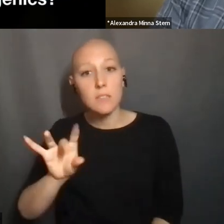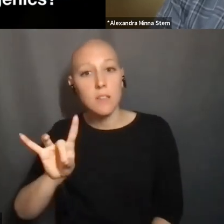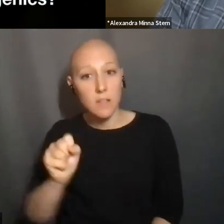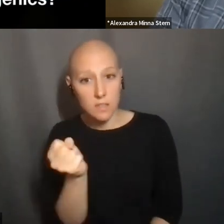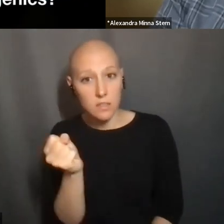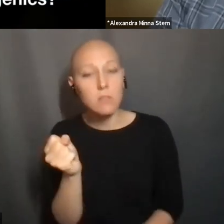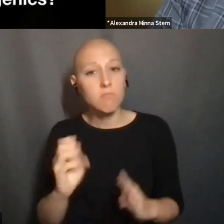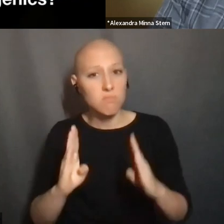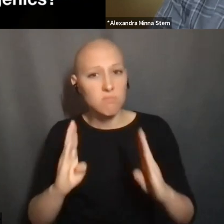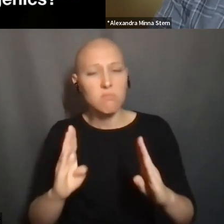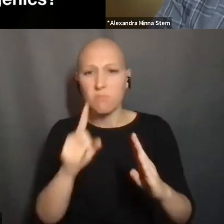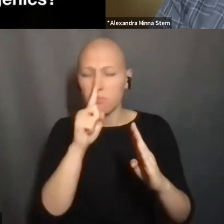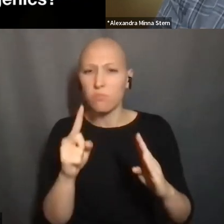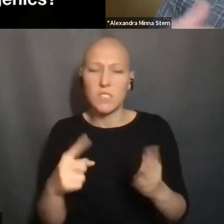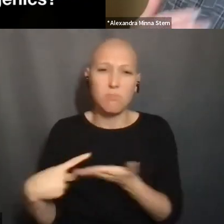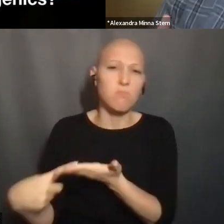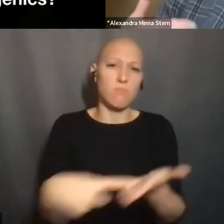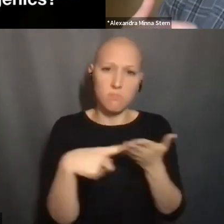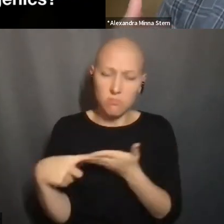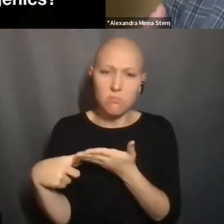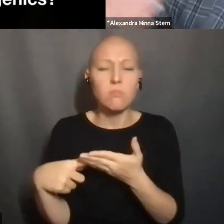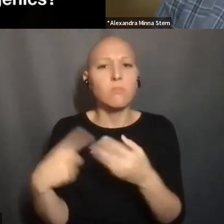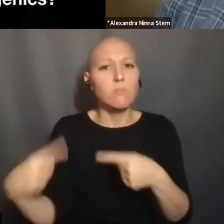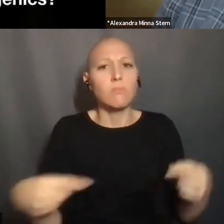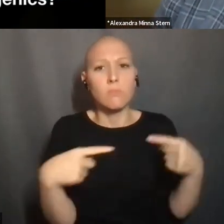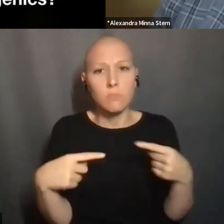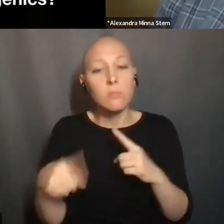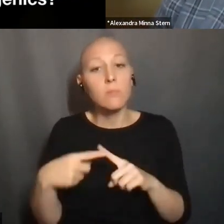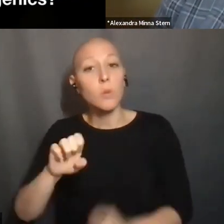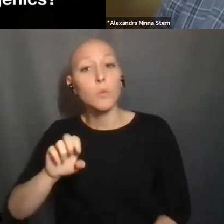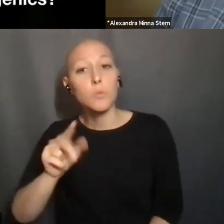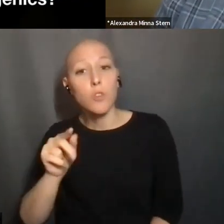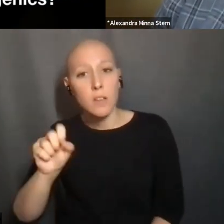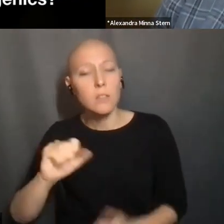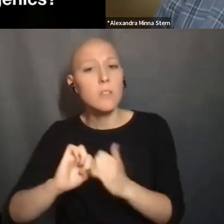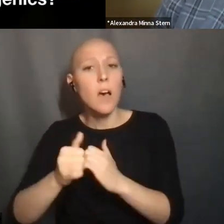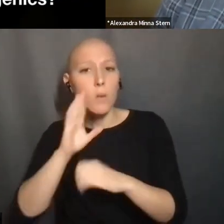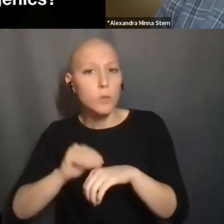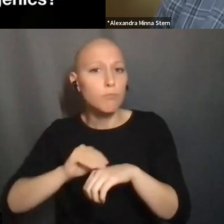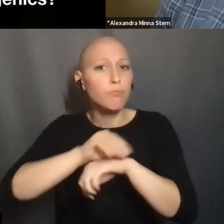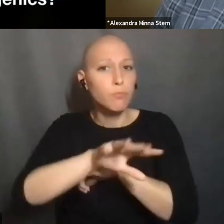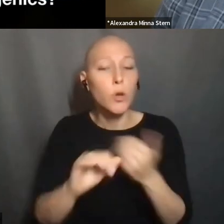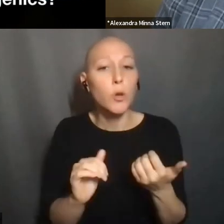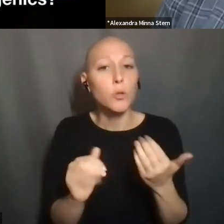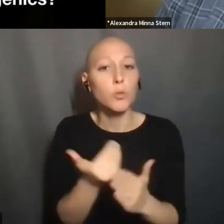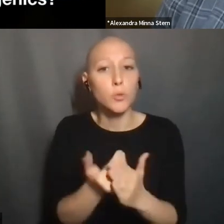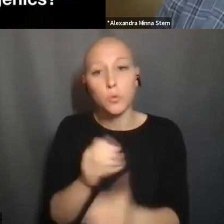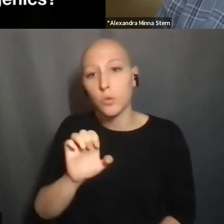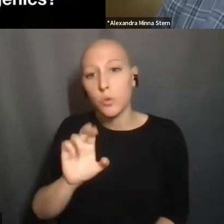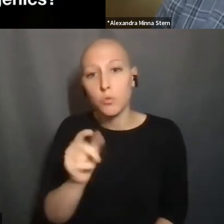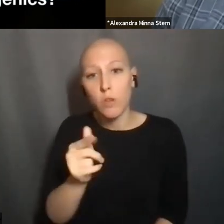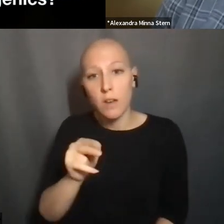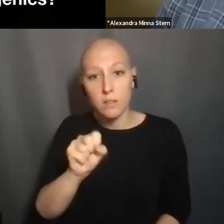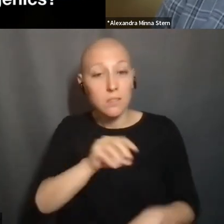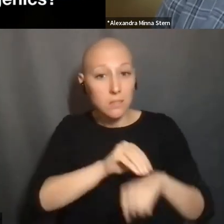CONTESTATION AROUND THE EXTENT TO WHICH EGENICS WOULD SPILL OVER INTO THE NEW GENETIC COUNSELING AND THE EXTENT TO